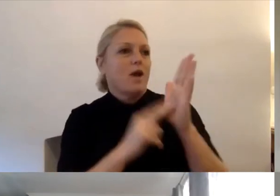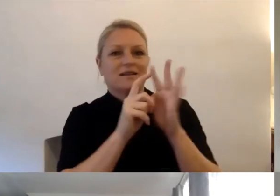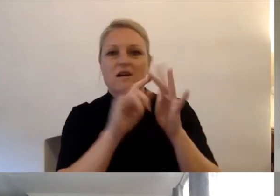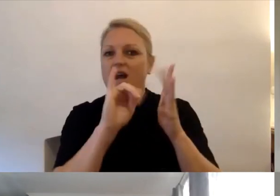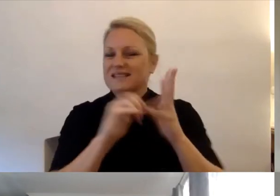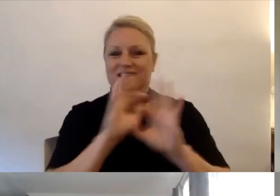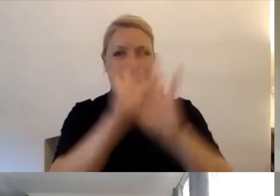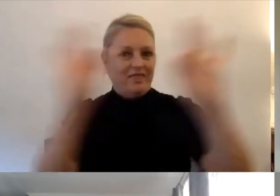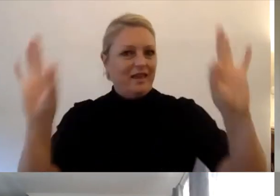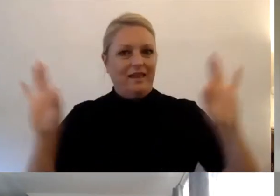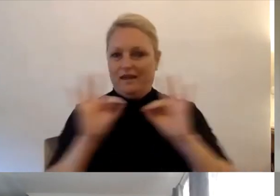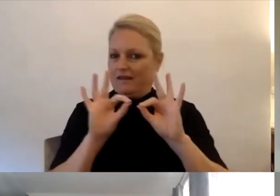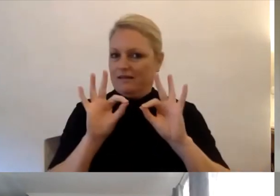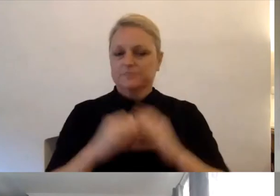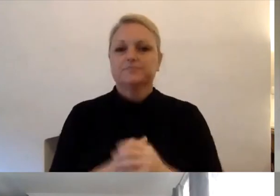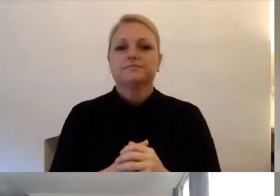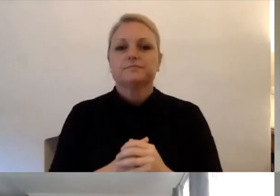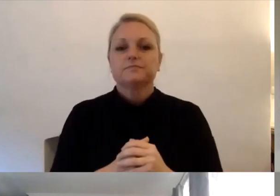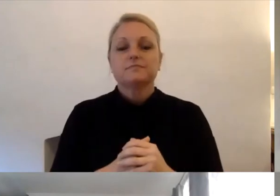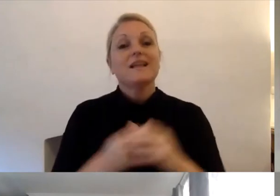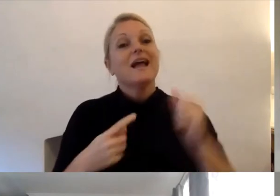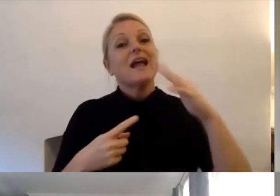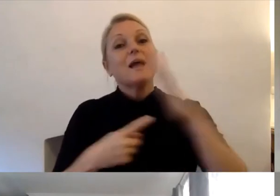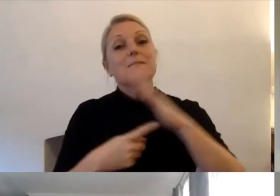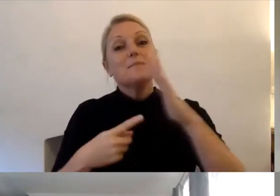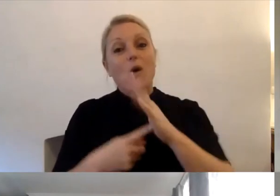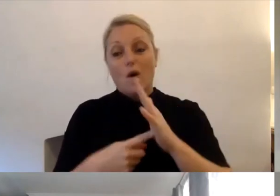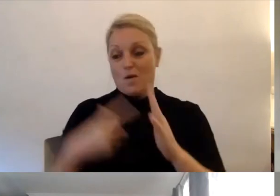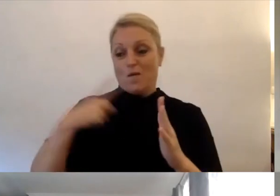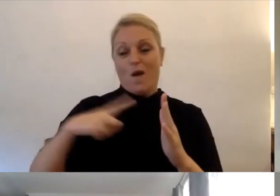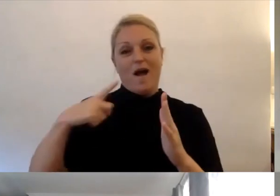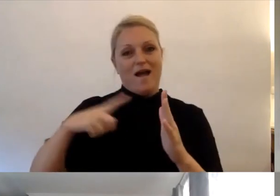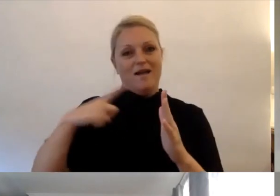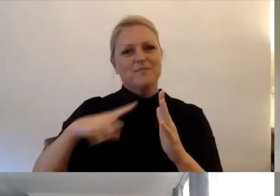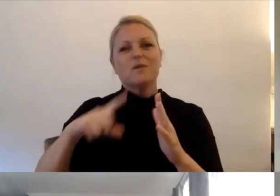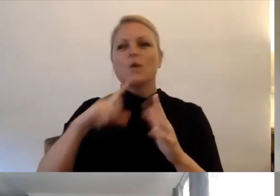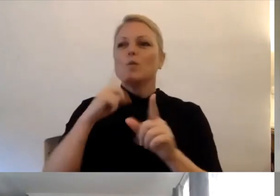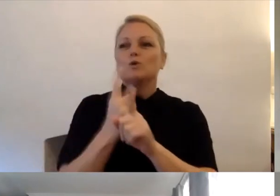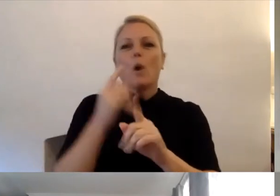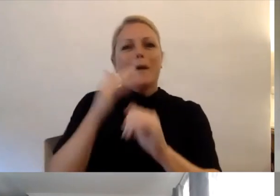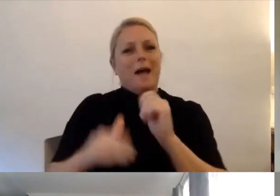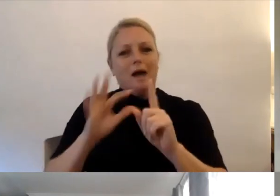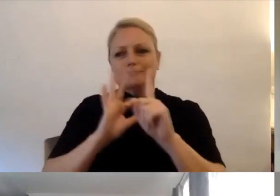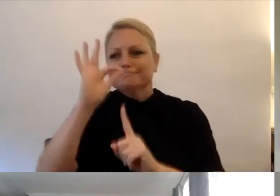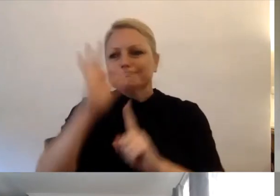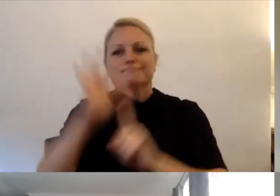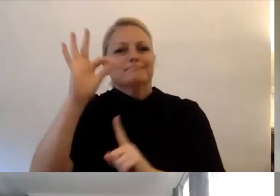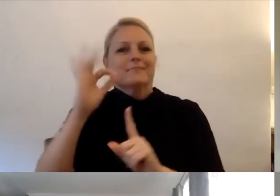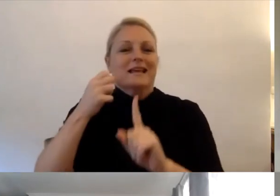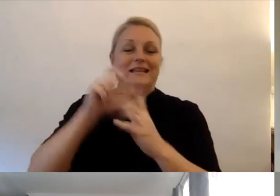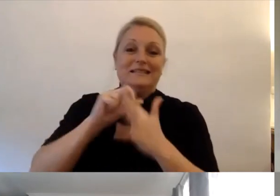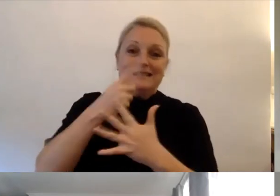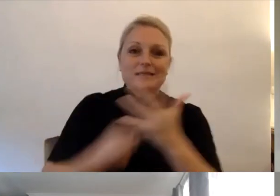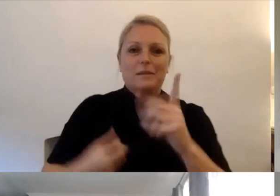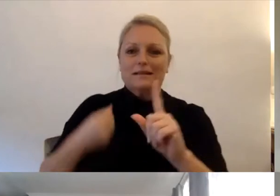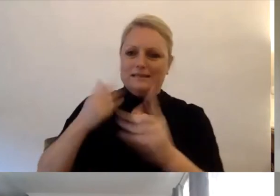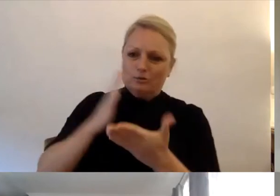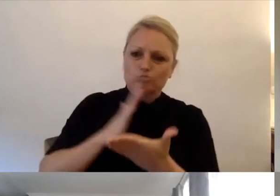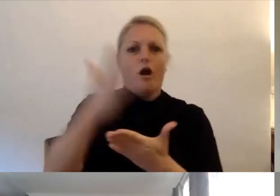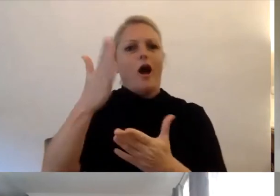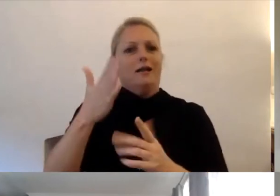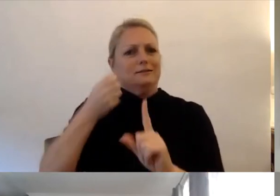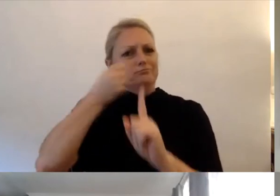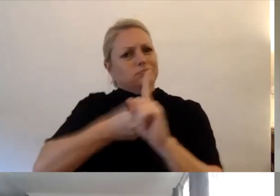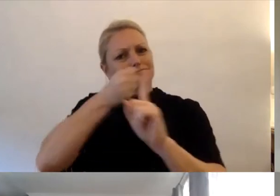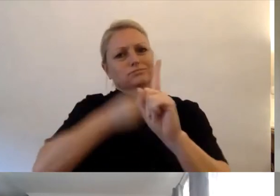important when we talk about championing disability rights. So when we talk about disability advocacy we mean speaking